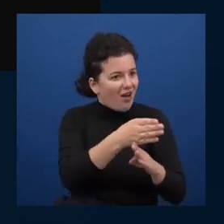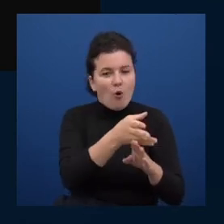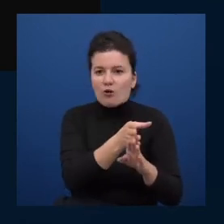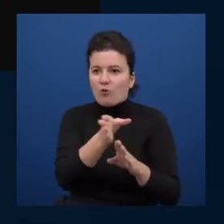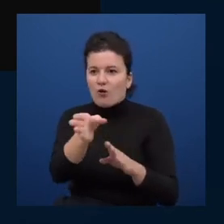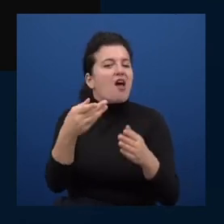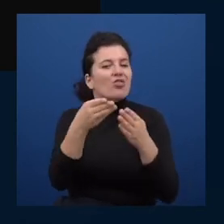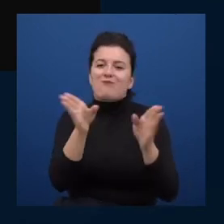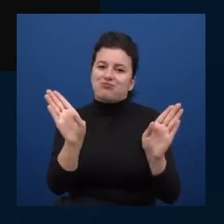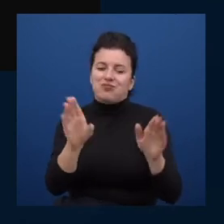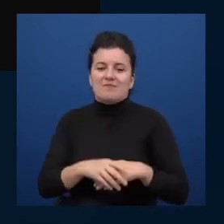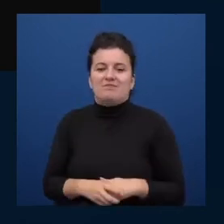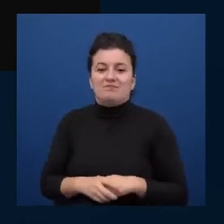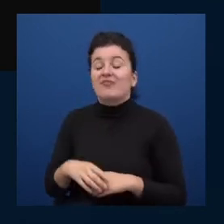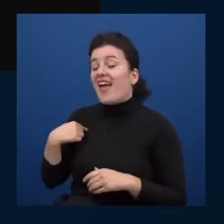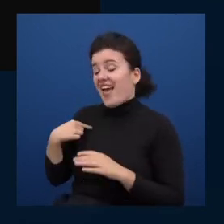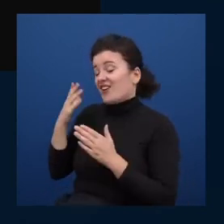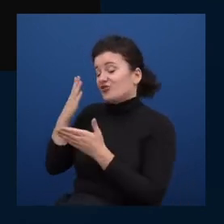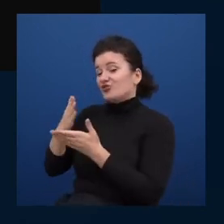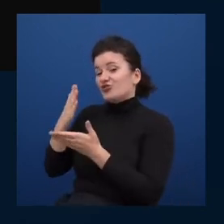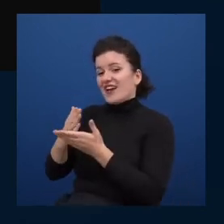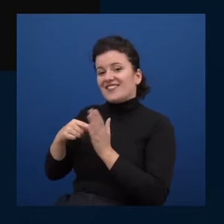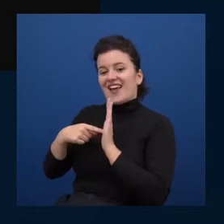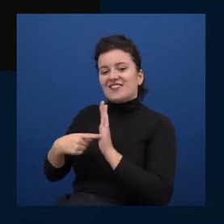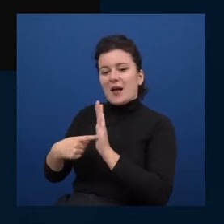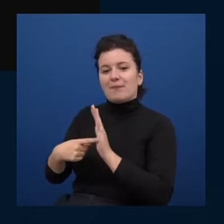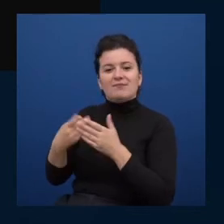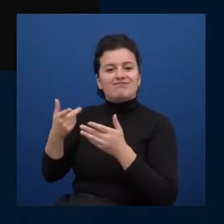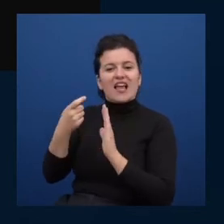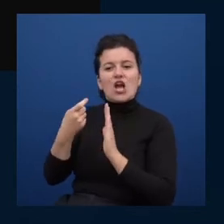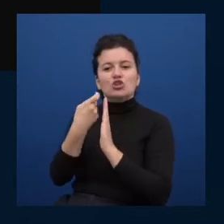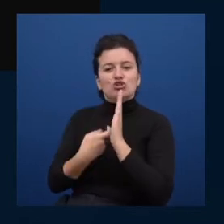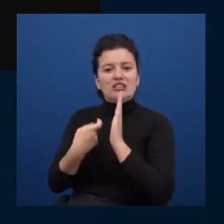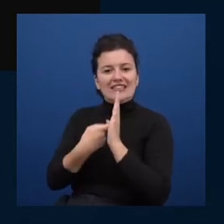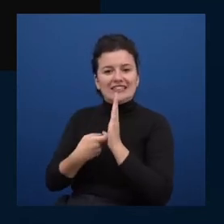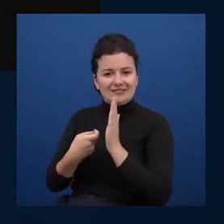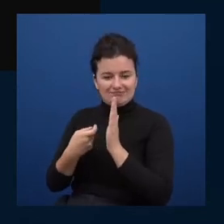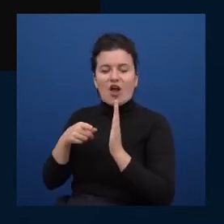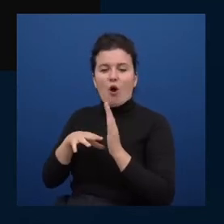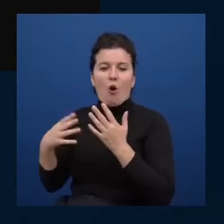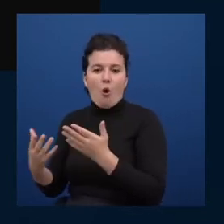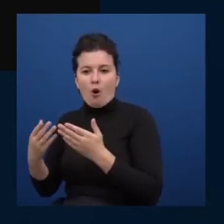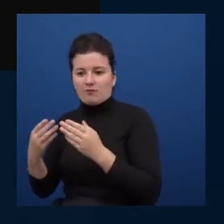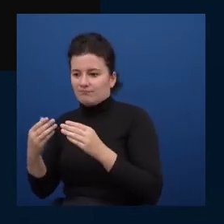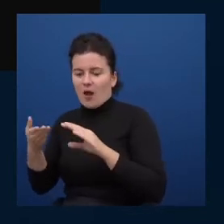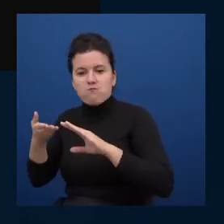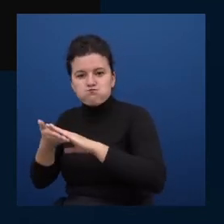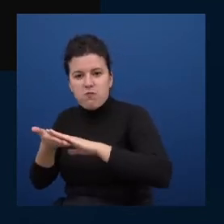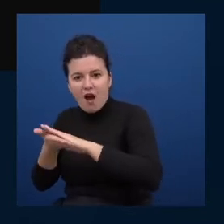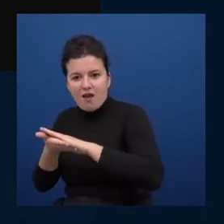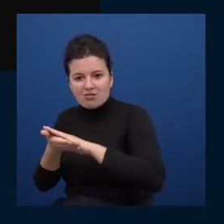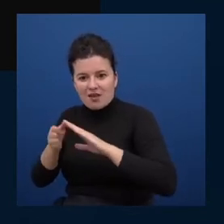and I need to get the cheese in inside the bun um and they will tell me to uh pick up the knife but not specify